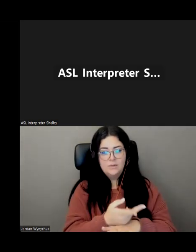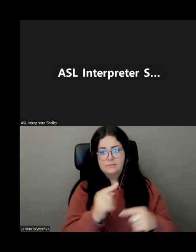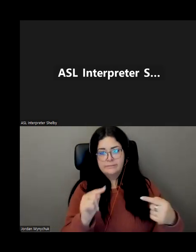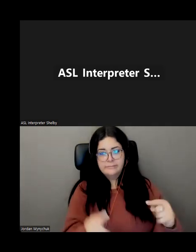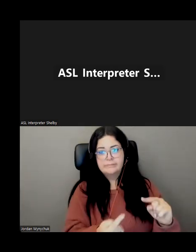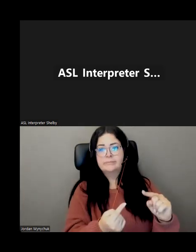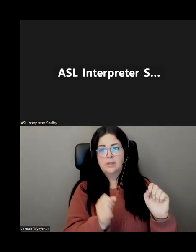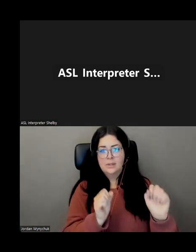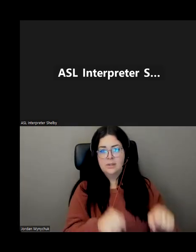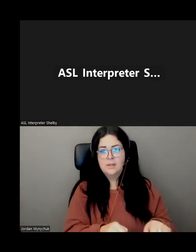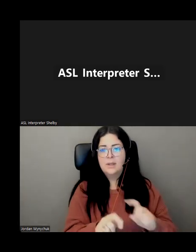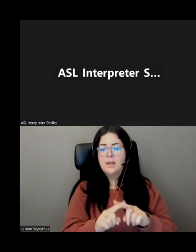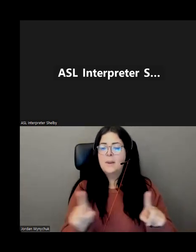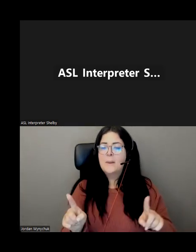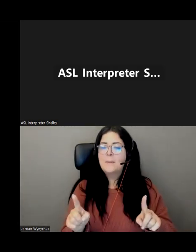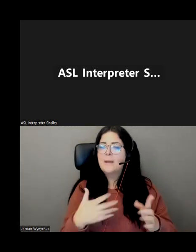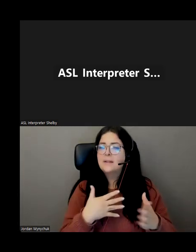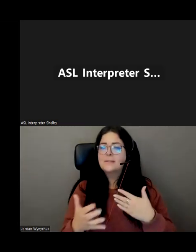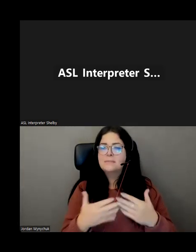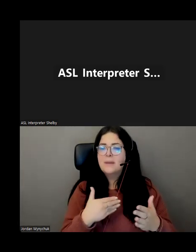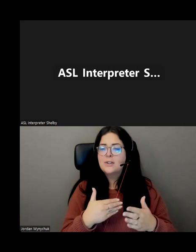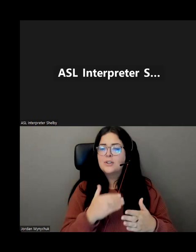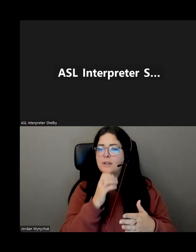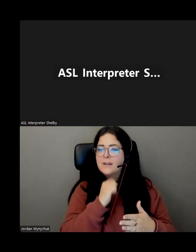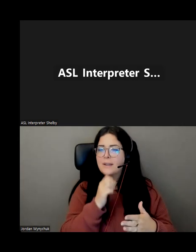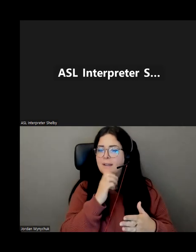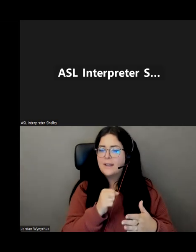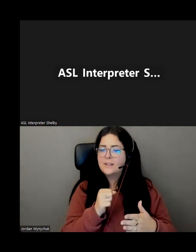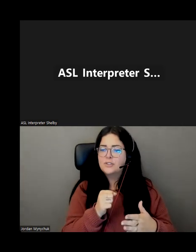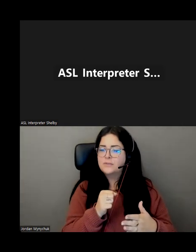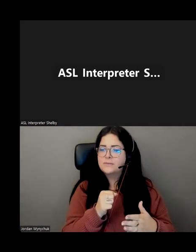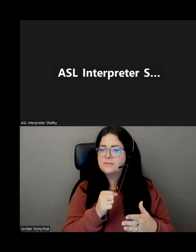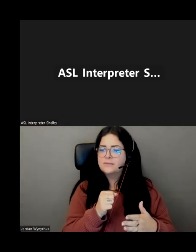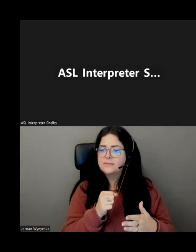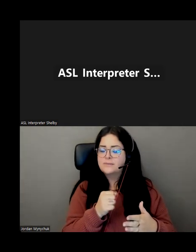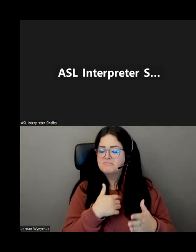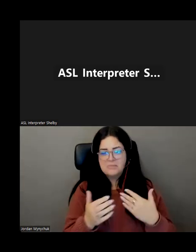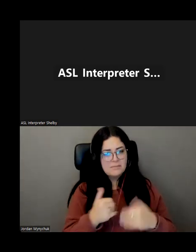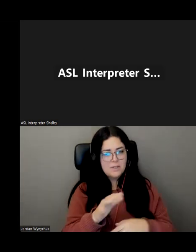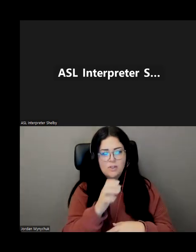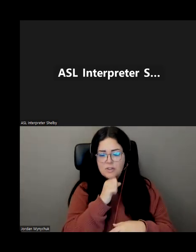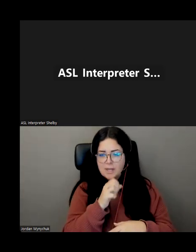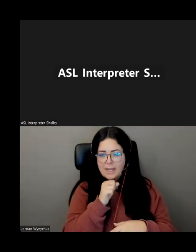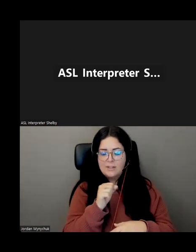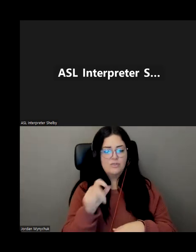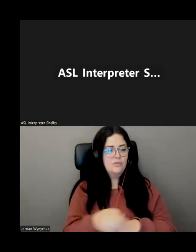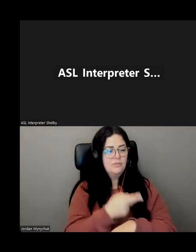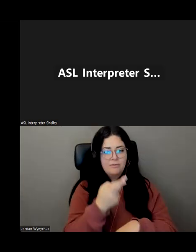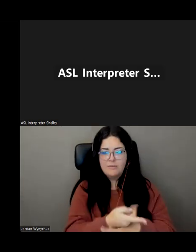falls don't discriminate against age it has nothing whatsoever to do with your age to have a fall